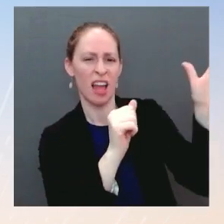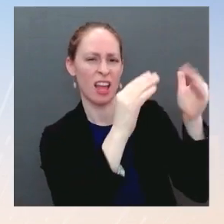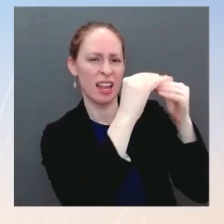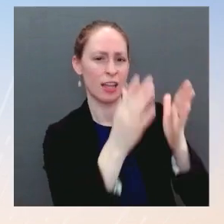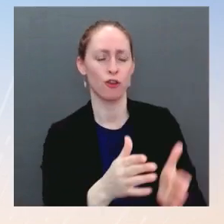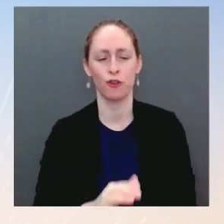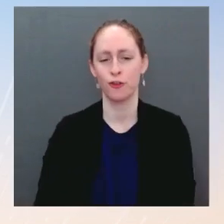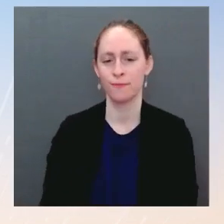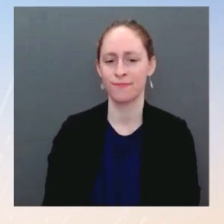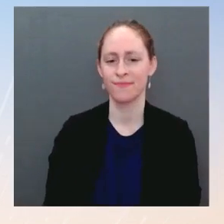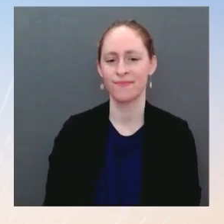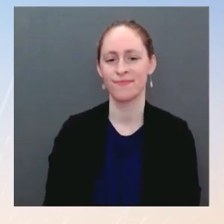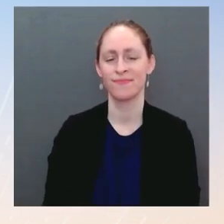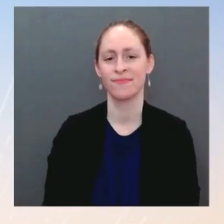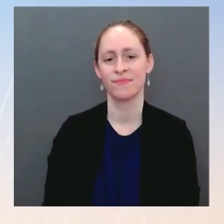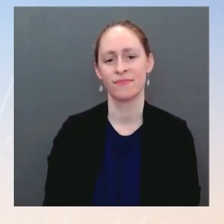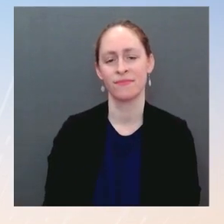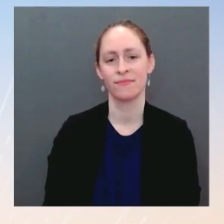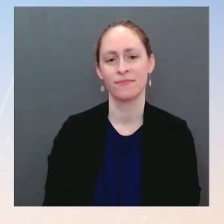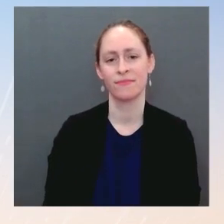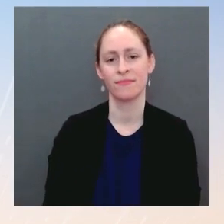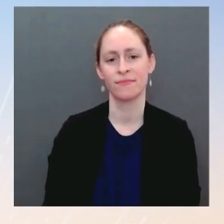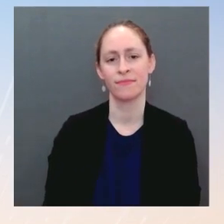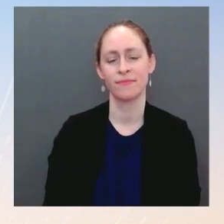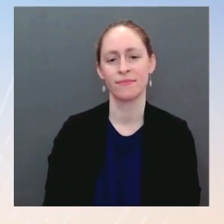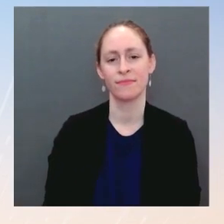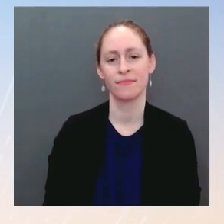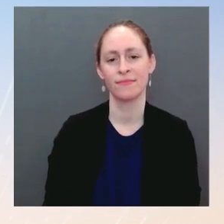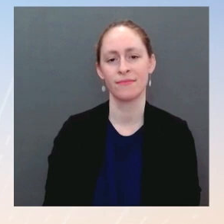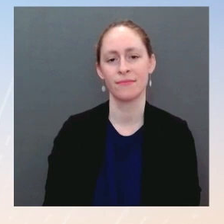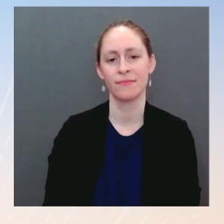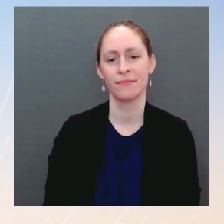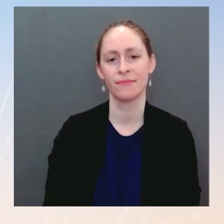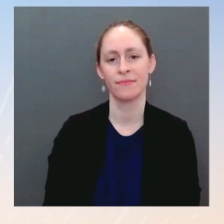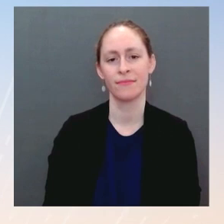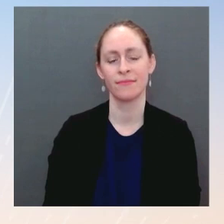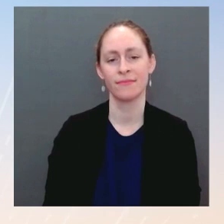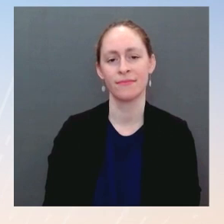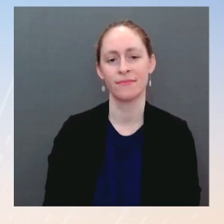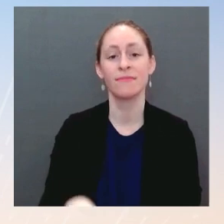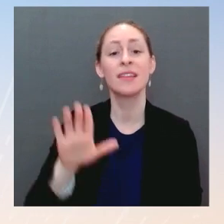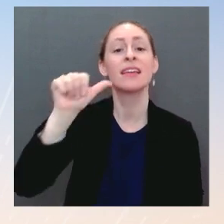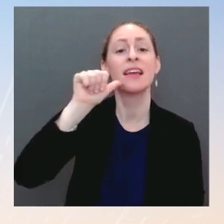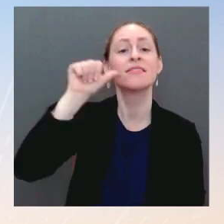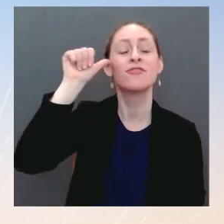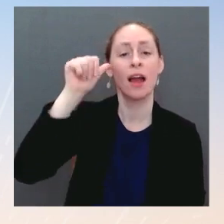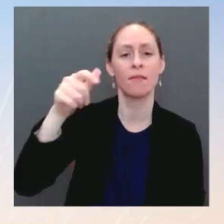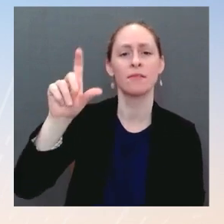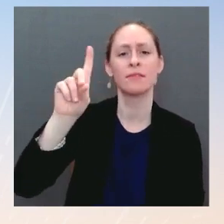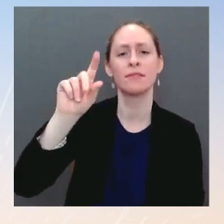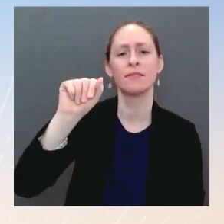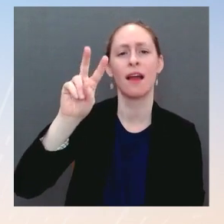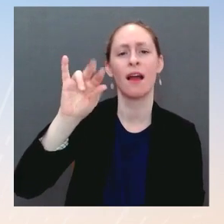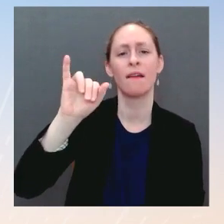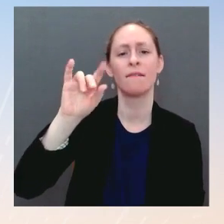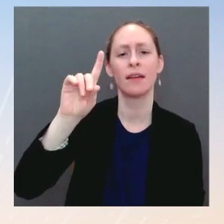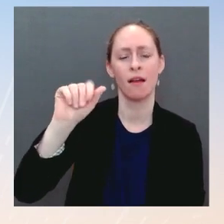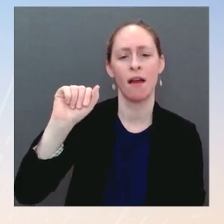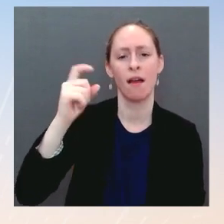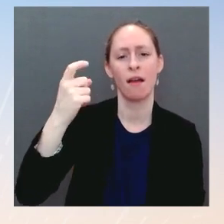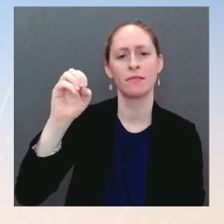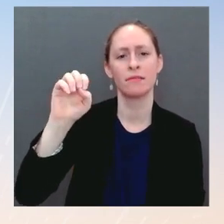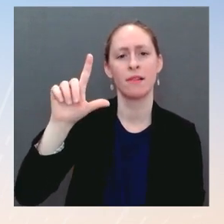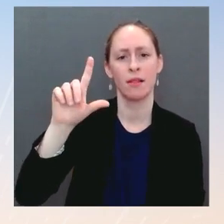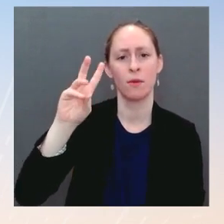votes for previous Supreme Court nominees that were nearly unanimous in the Senate.